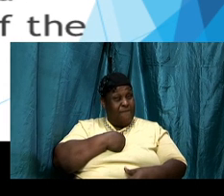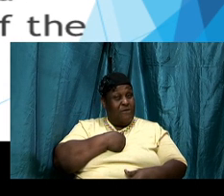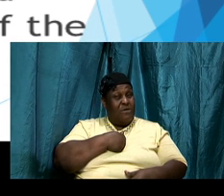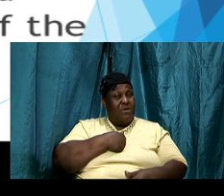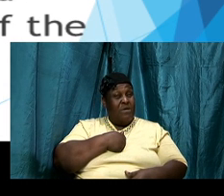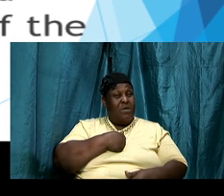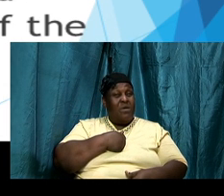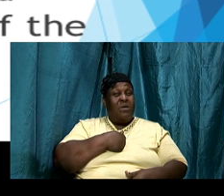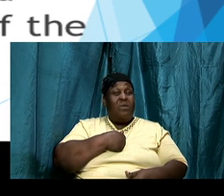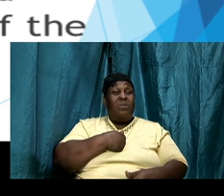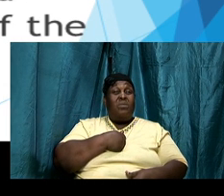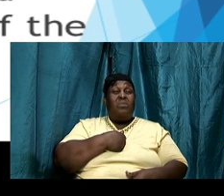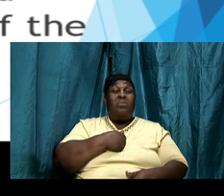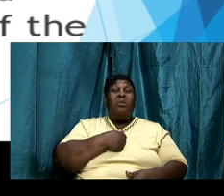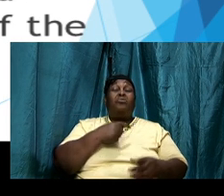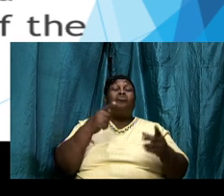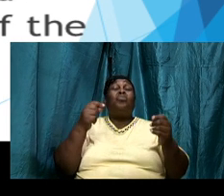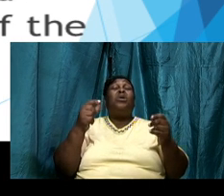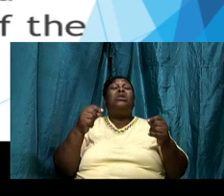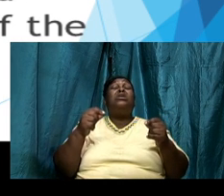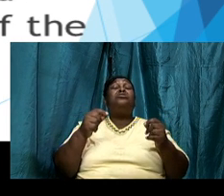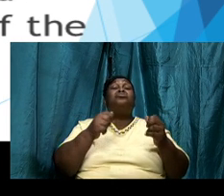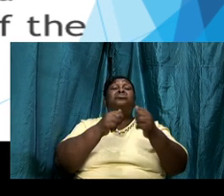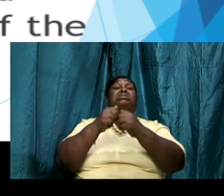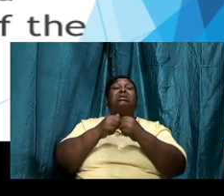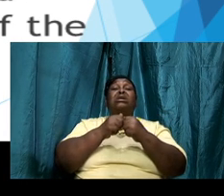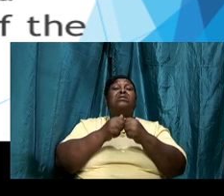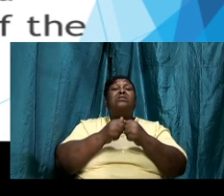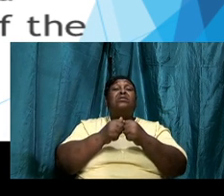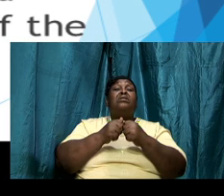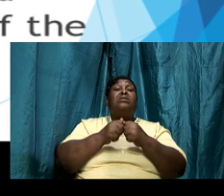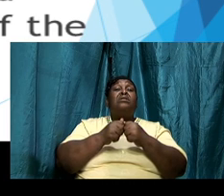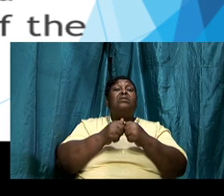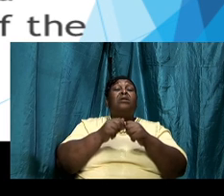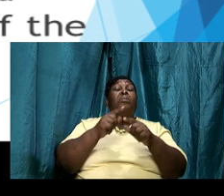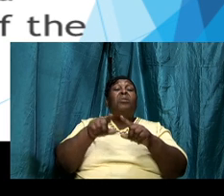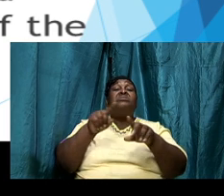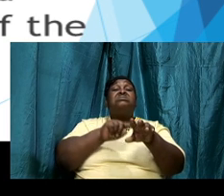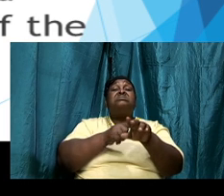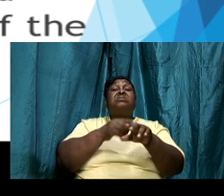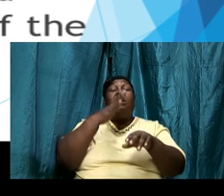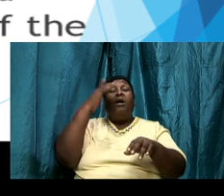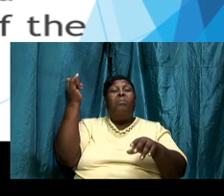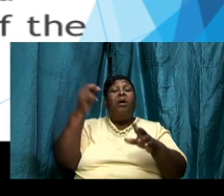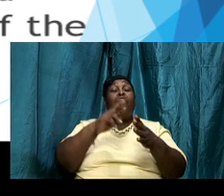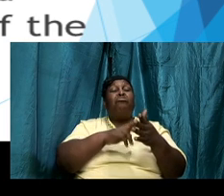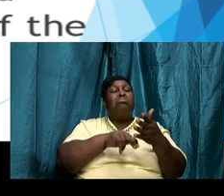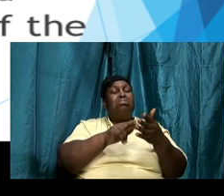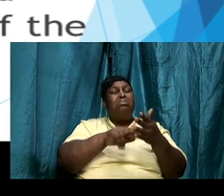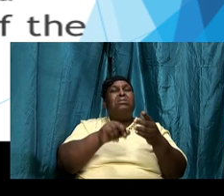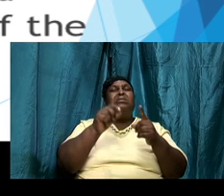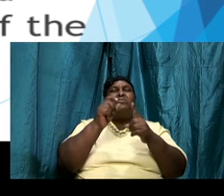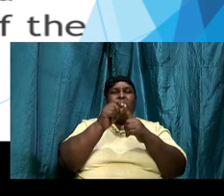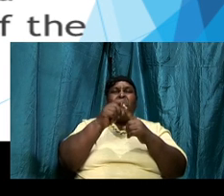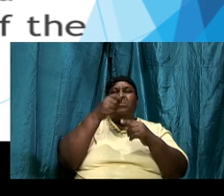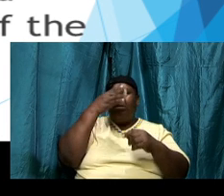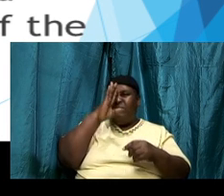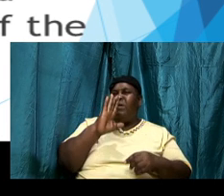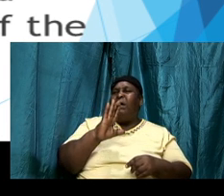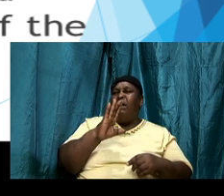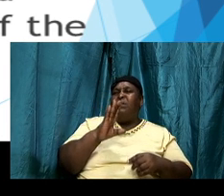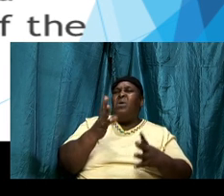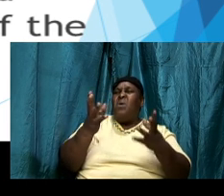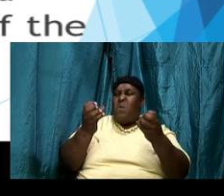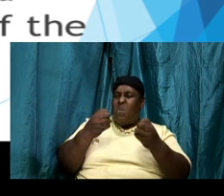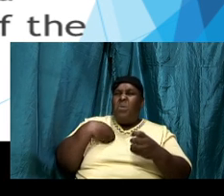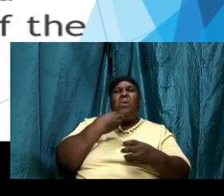and we are going to make it together but it starts with reading the word of God and I want us to read and I